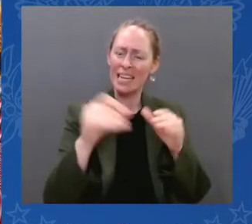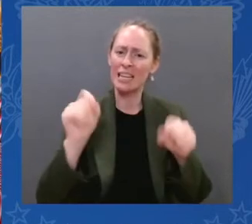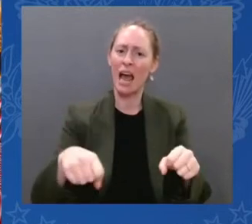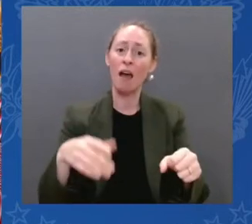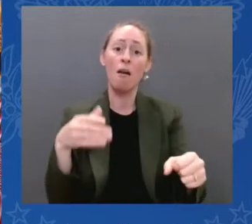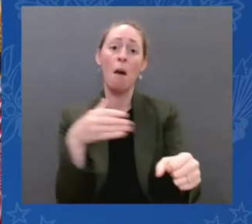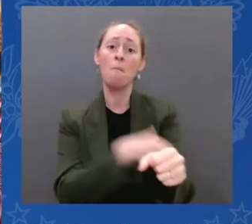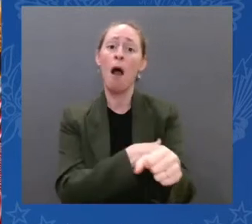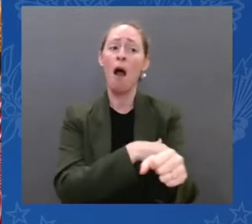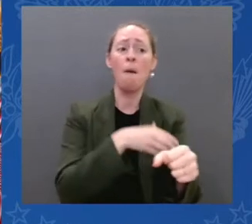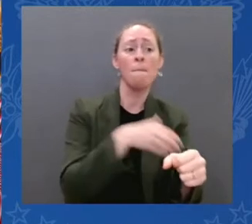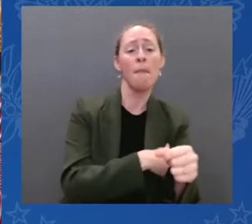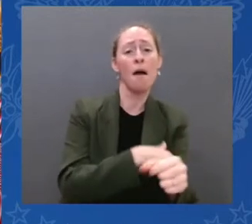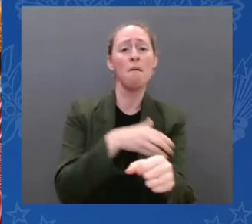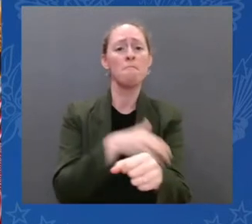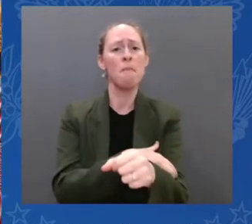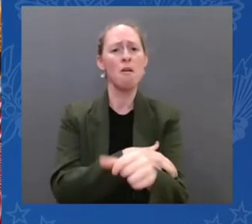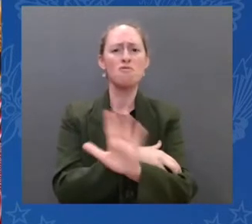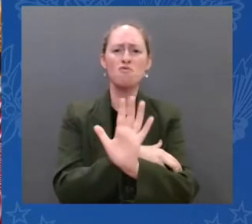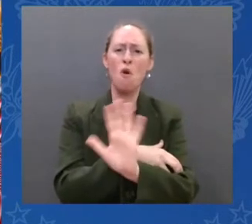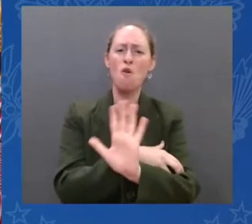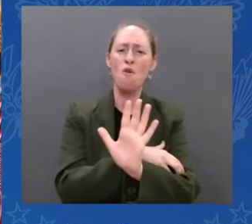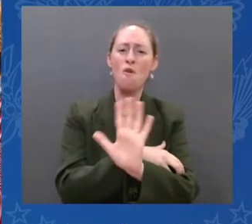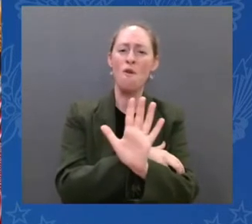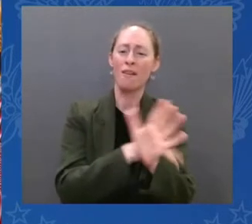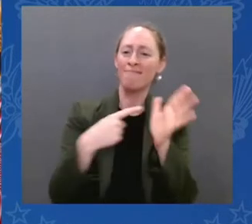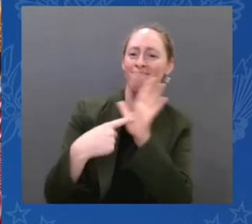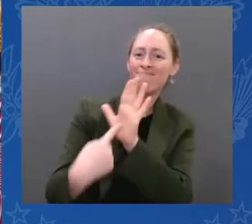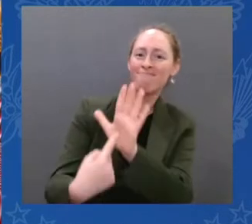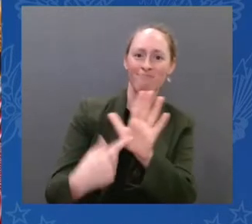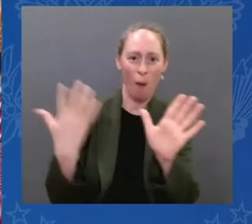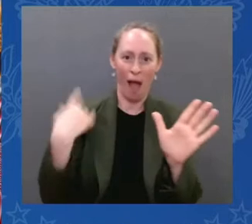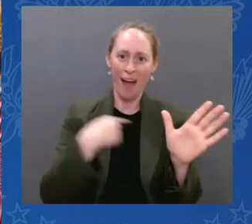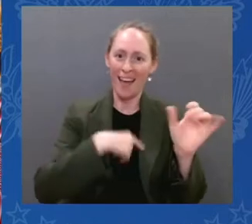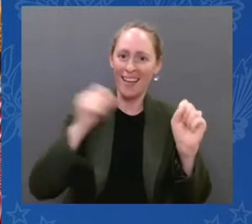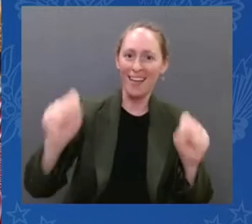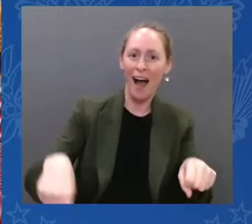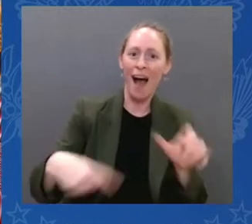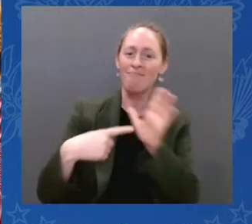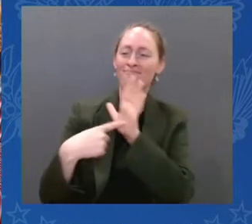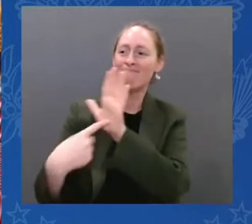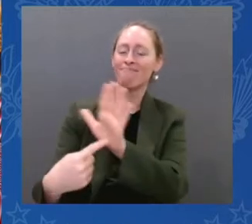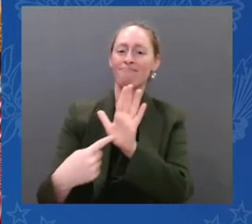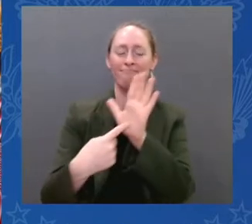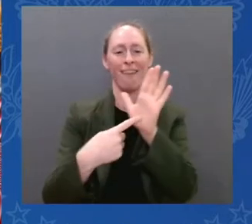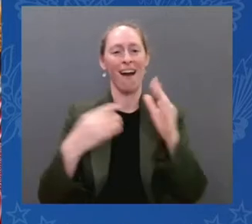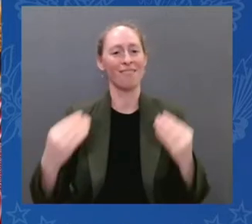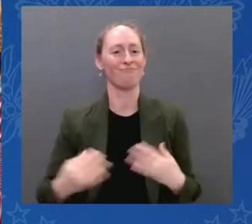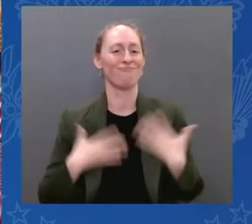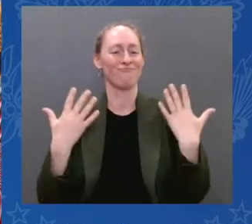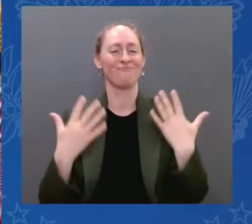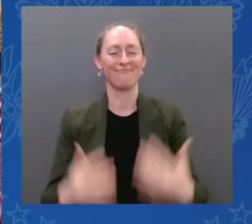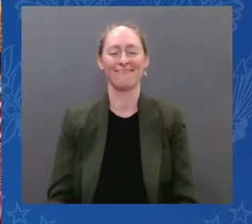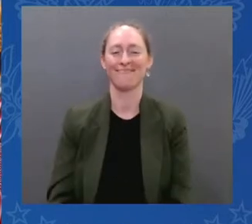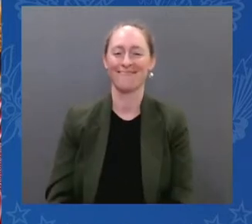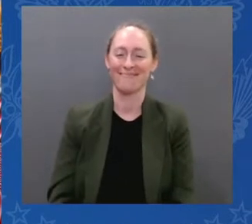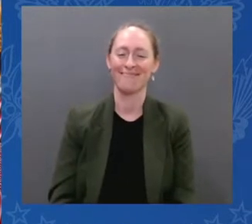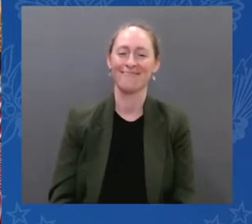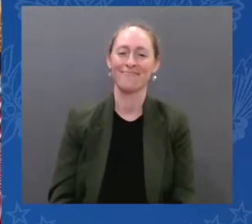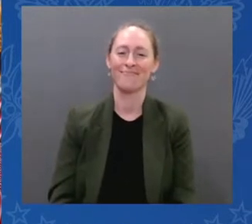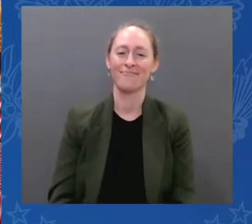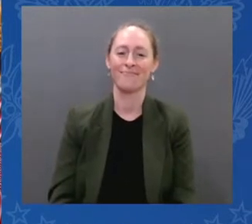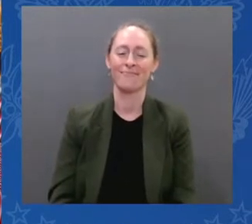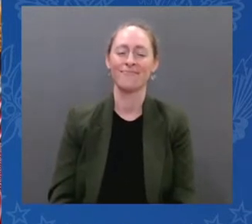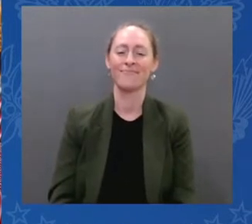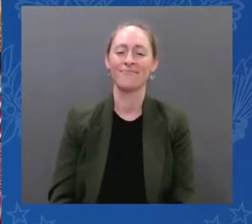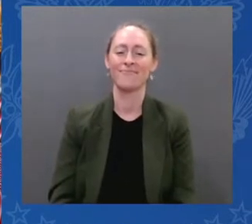symbolizes the relentless spirit of American ingenuity, and it shows what we can achieve, what more we can discover — not just about